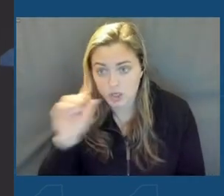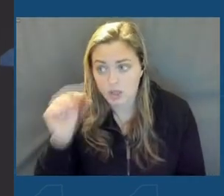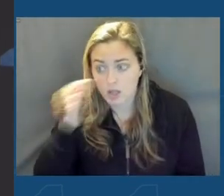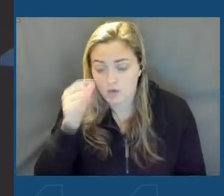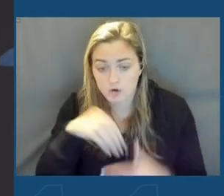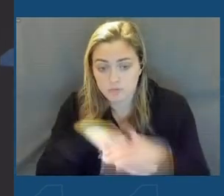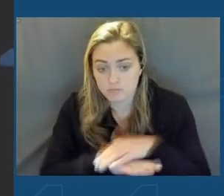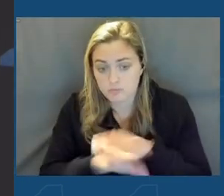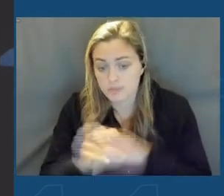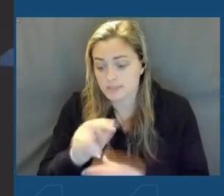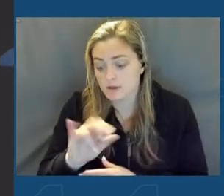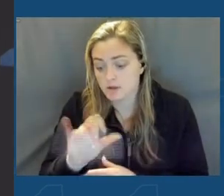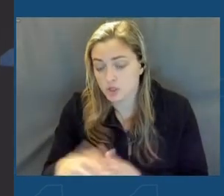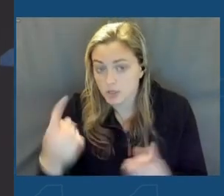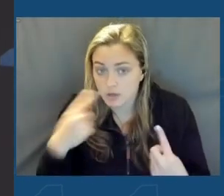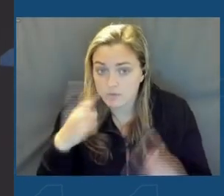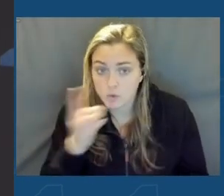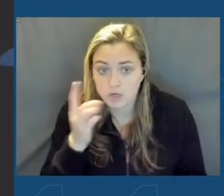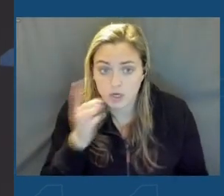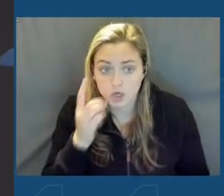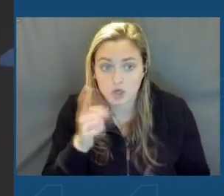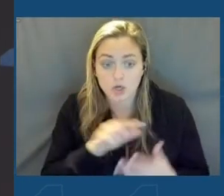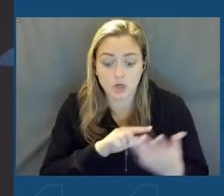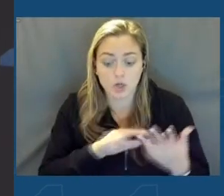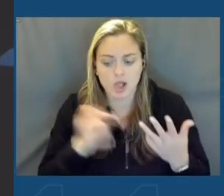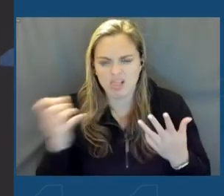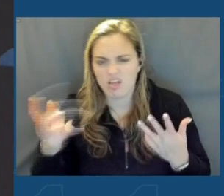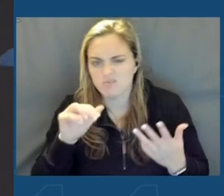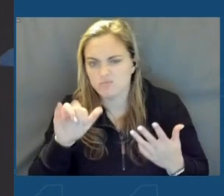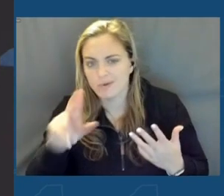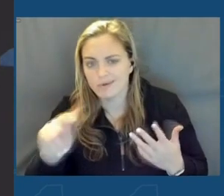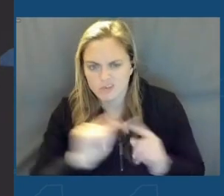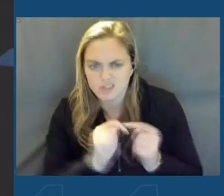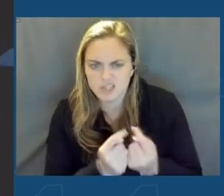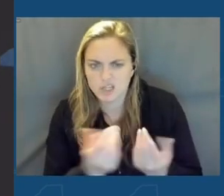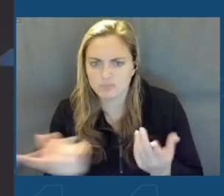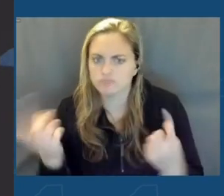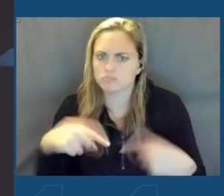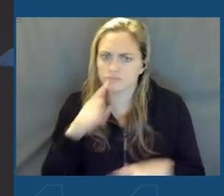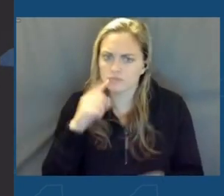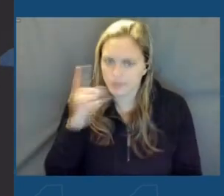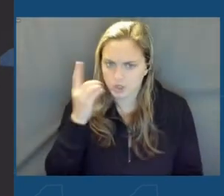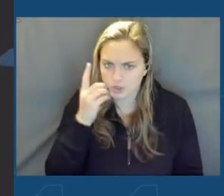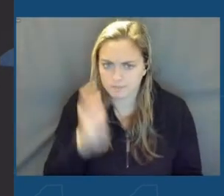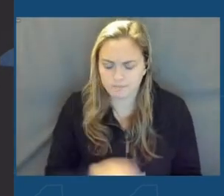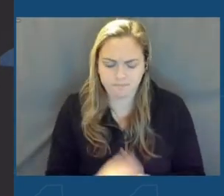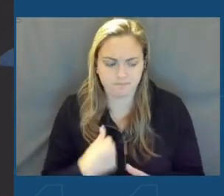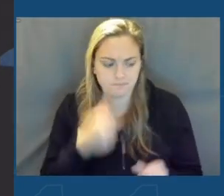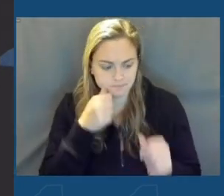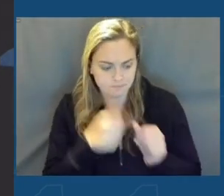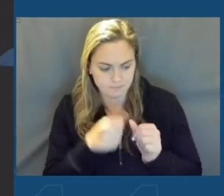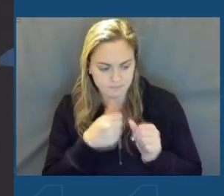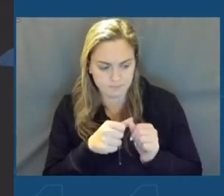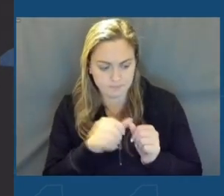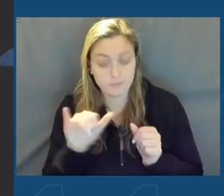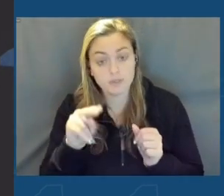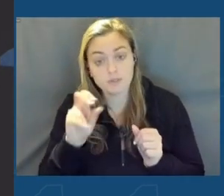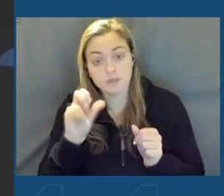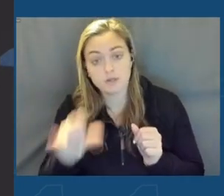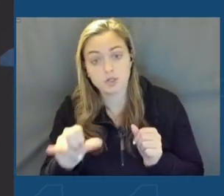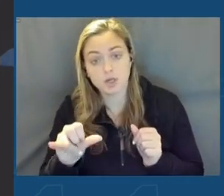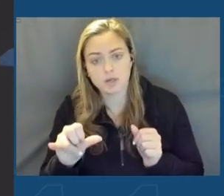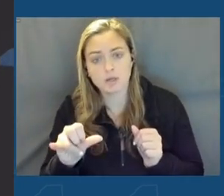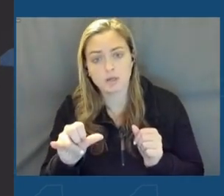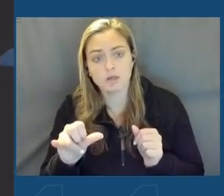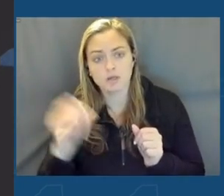and Sanjay came in for dinner and many of the Micron team was here. And I distinctly remember, Sanjay, you